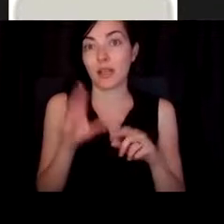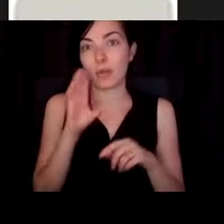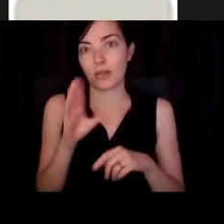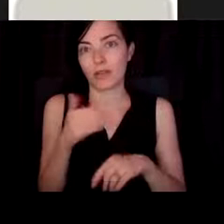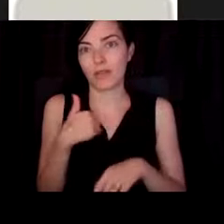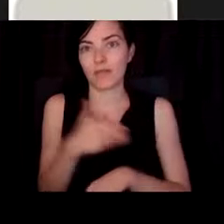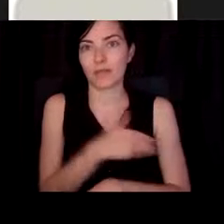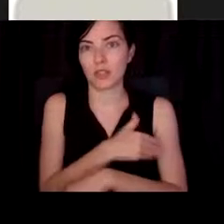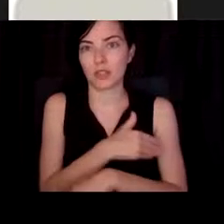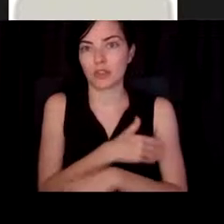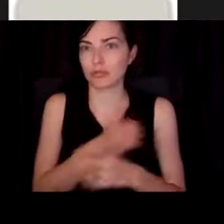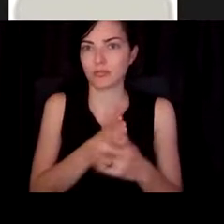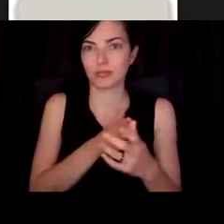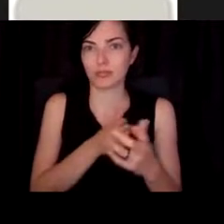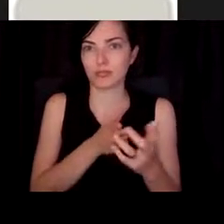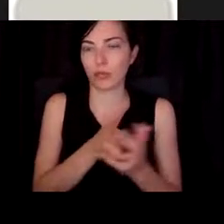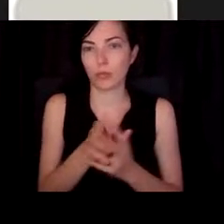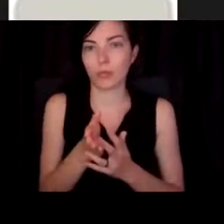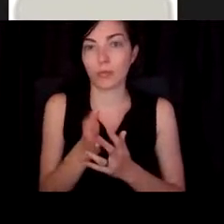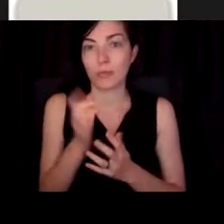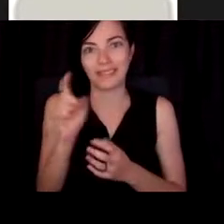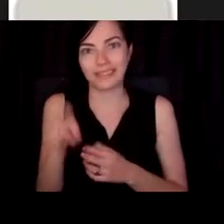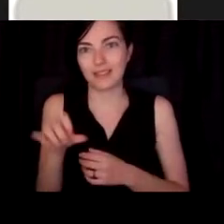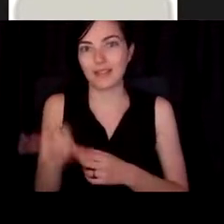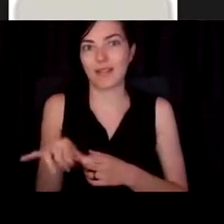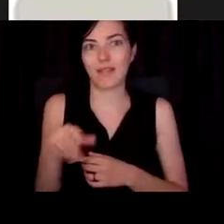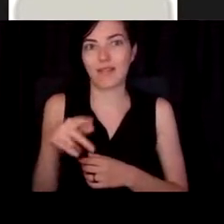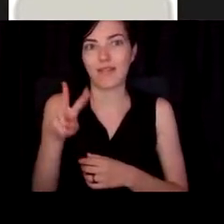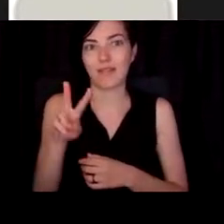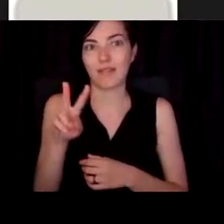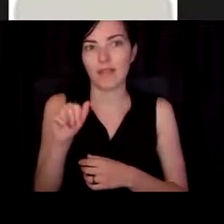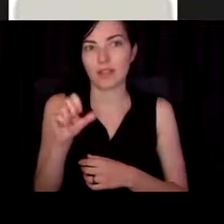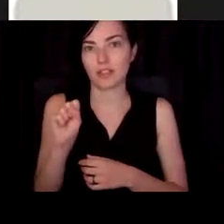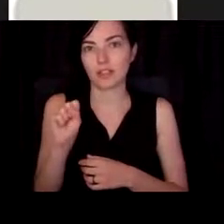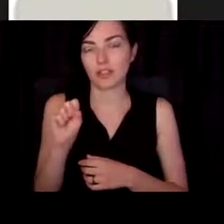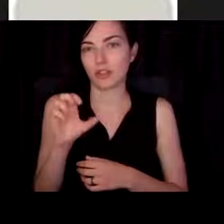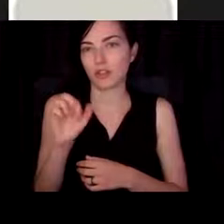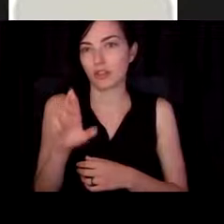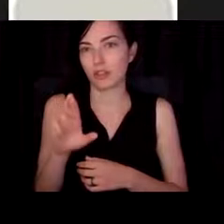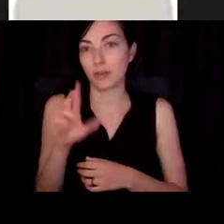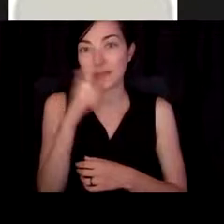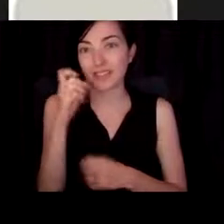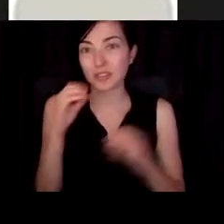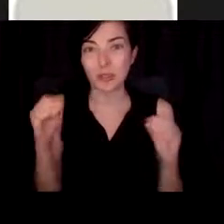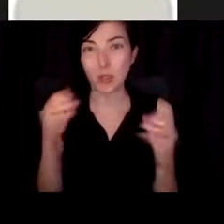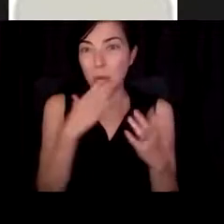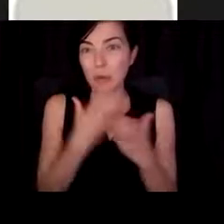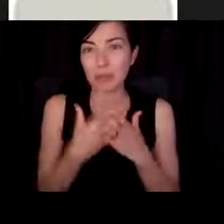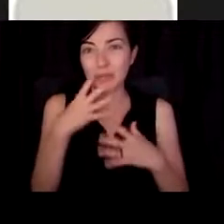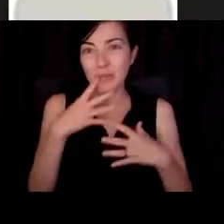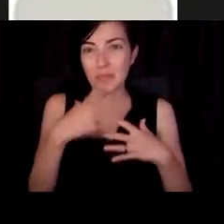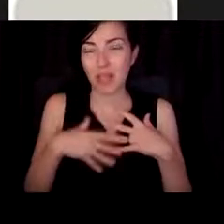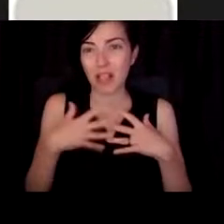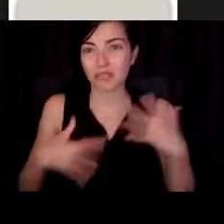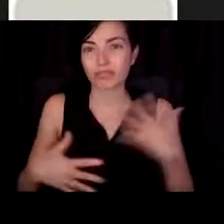vasculature because if you don't have a good blood vessel supply, you end up just with scar tissue.